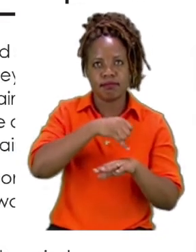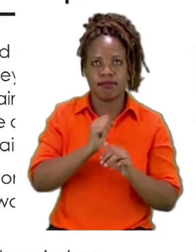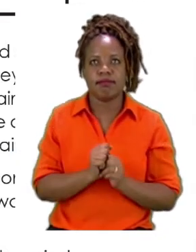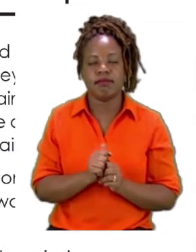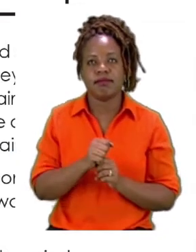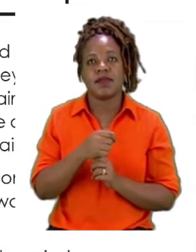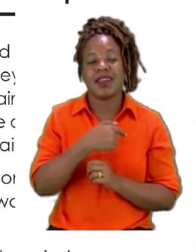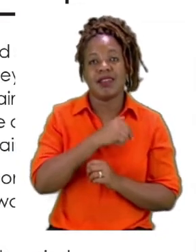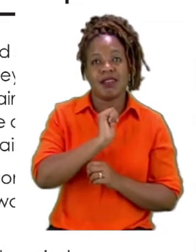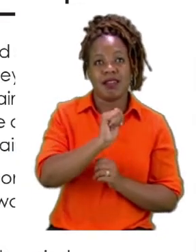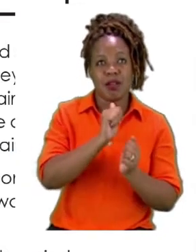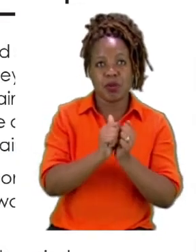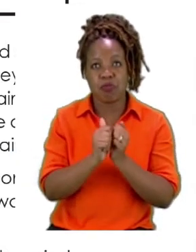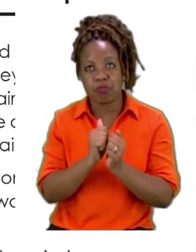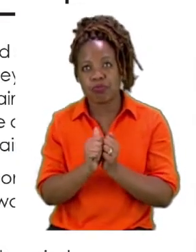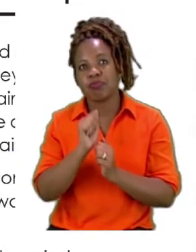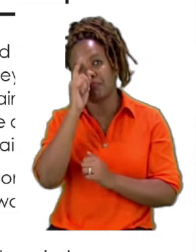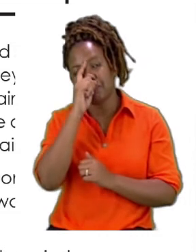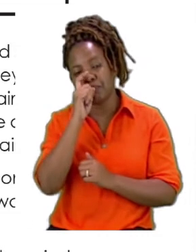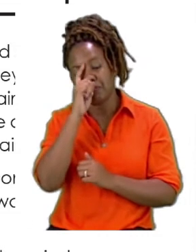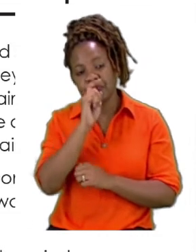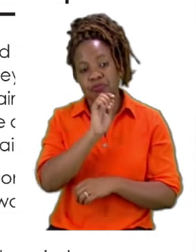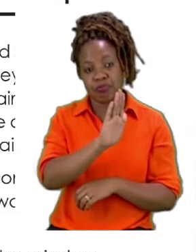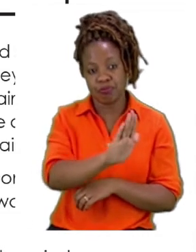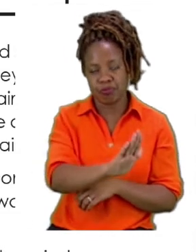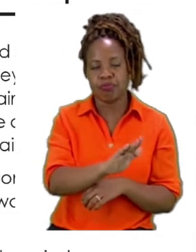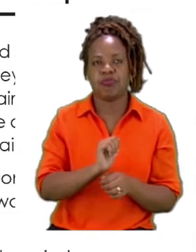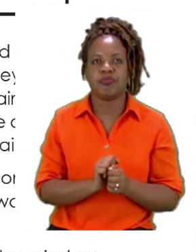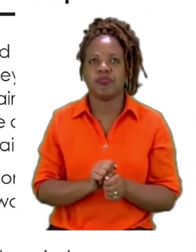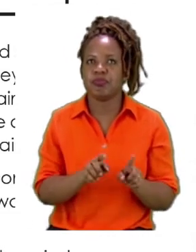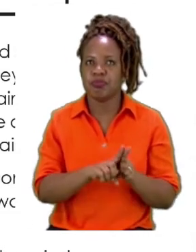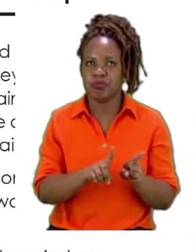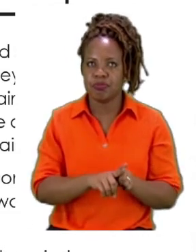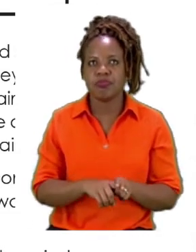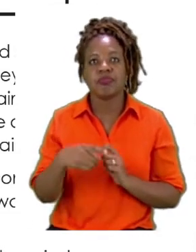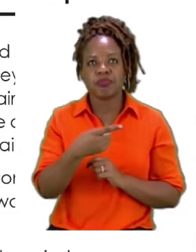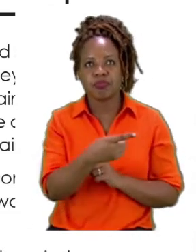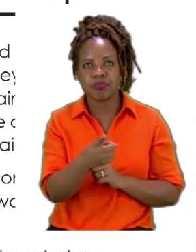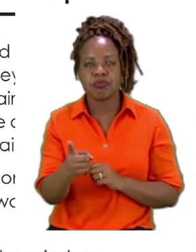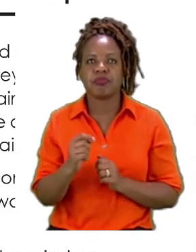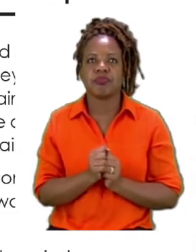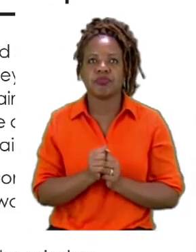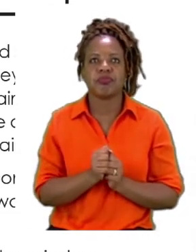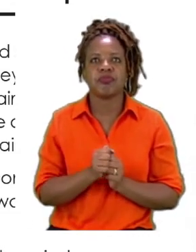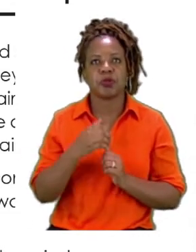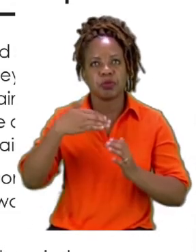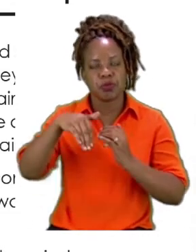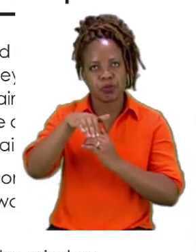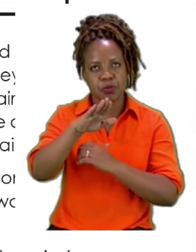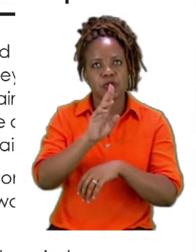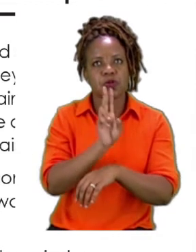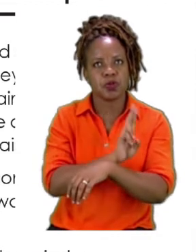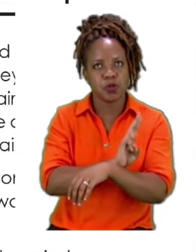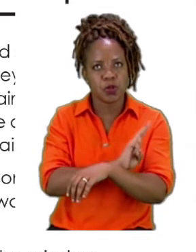sister were there too. They were going on holiday with